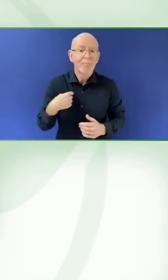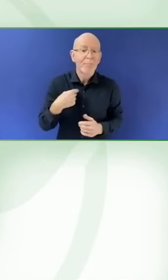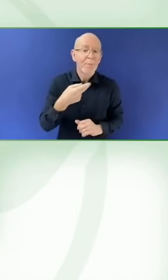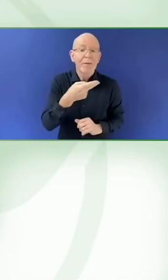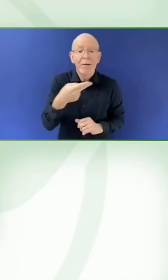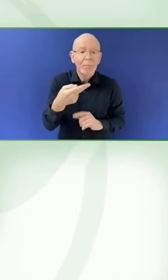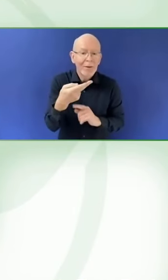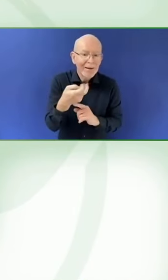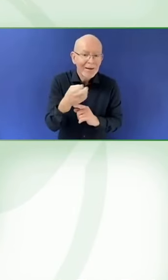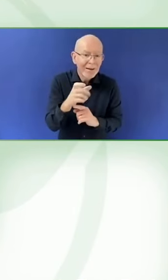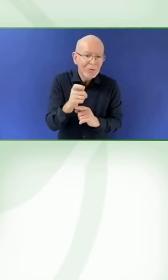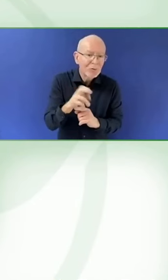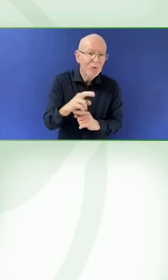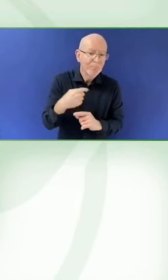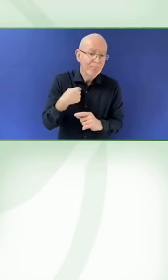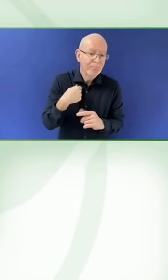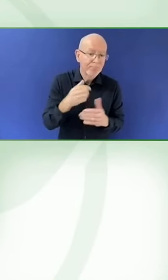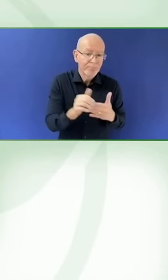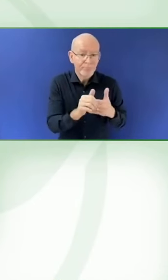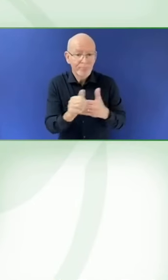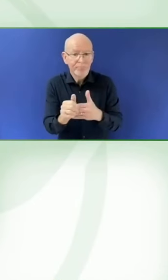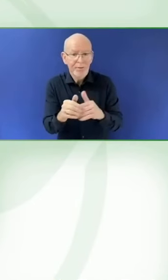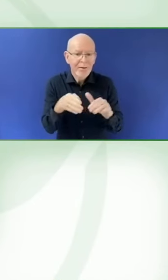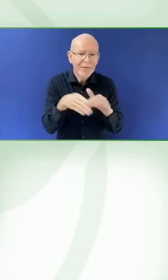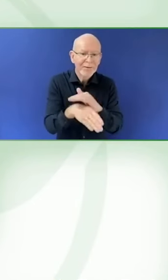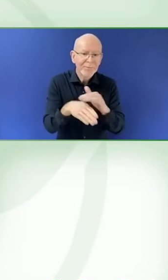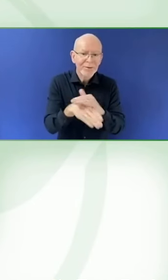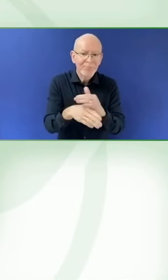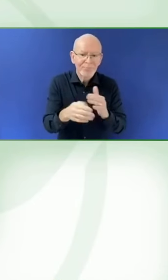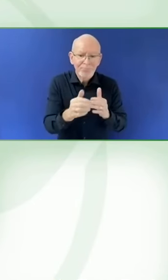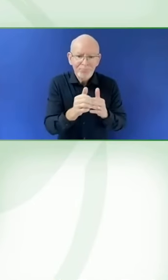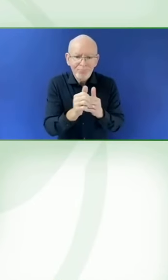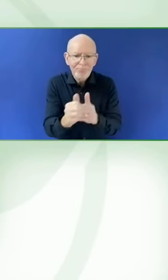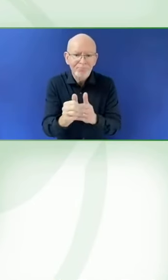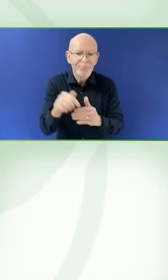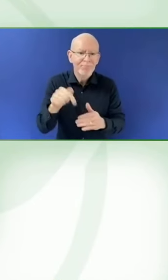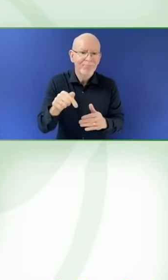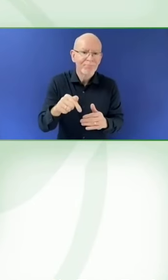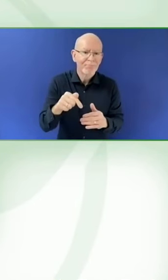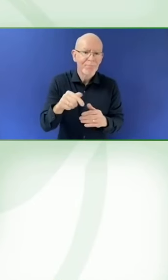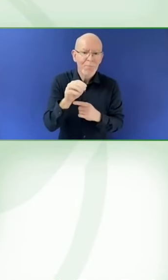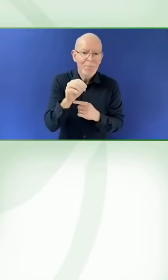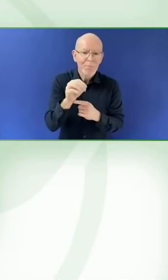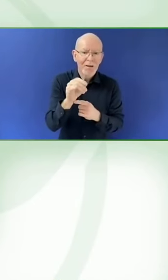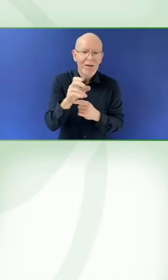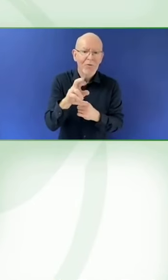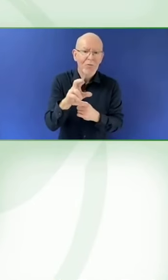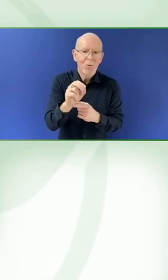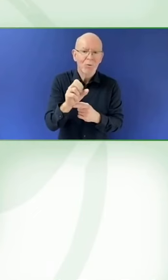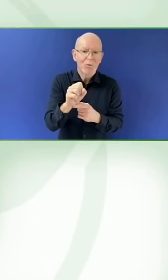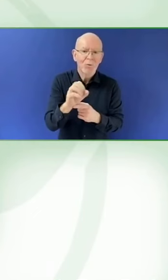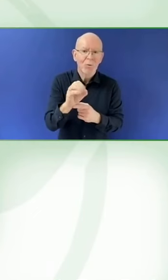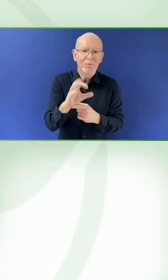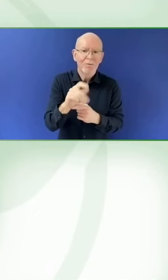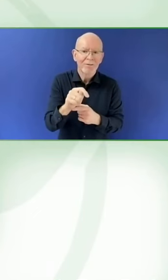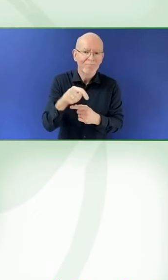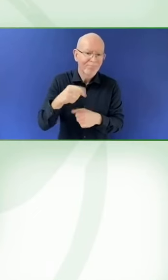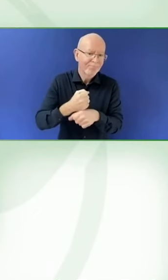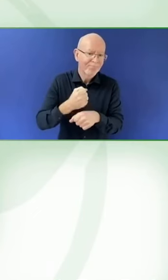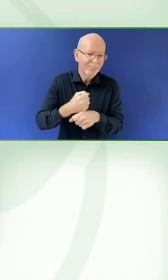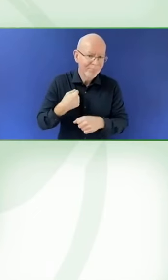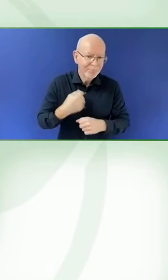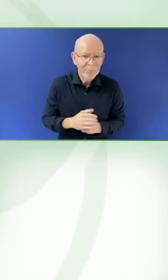to Austria and to the Xero Project to see all the amazing global work and global impact that they're having. Access to reading,